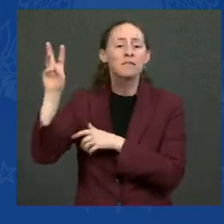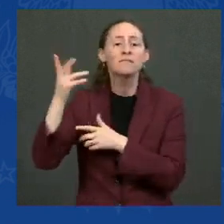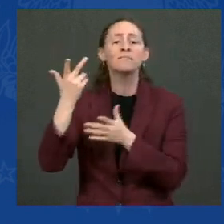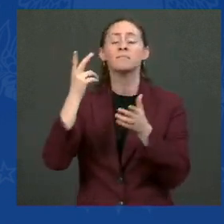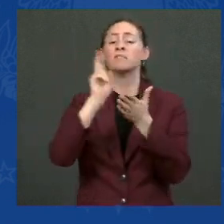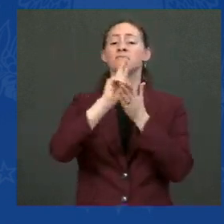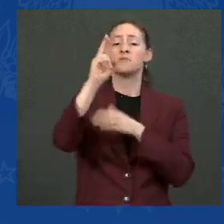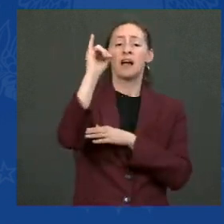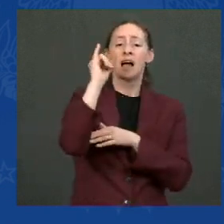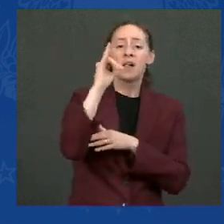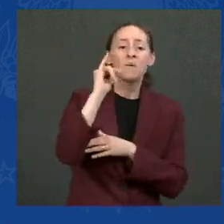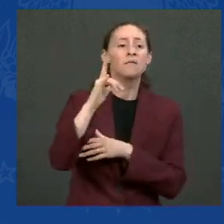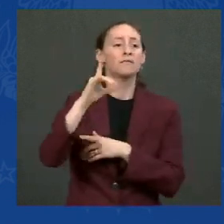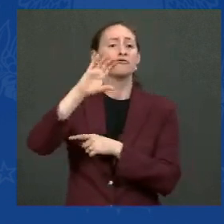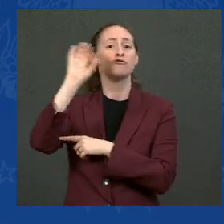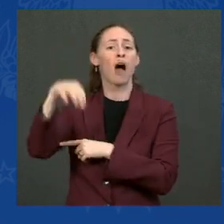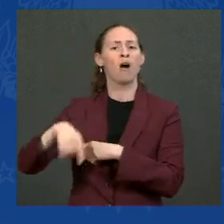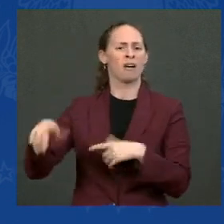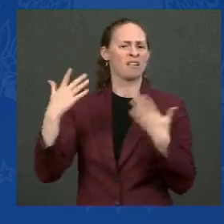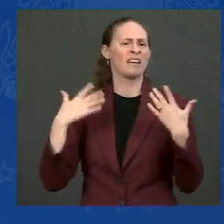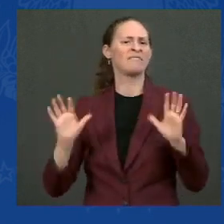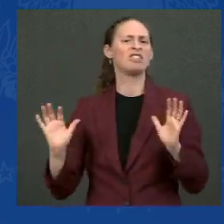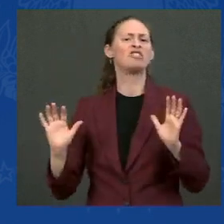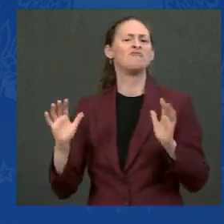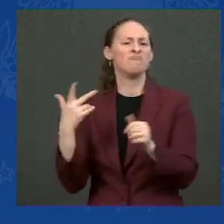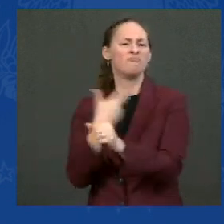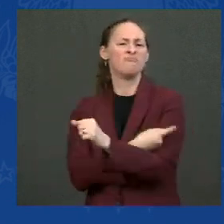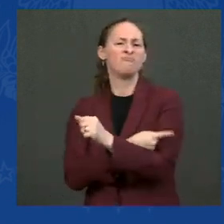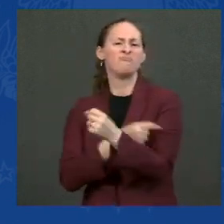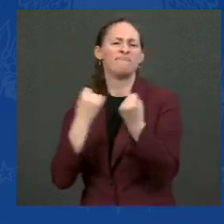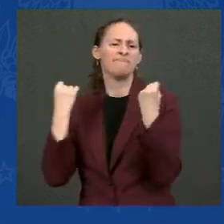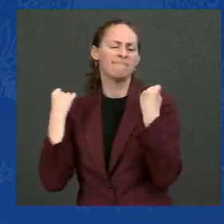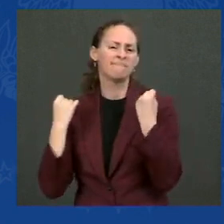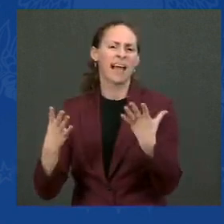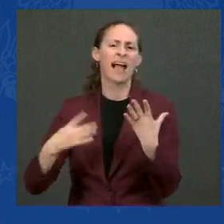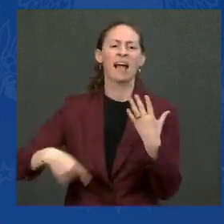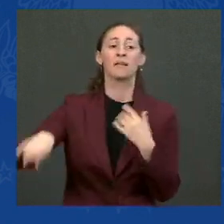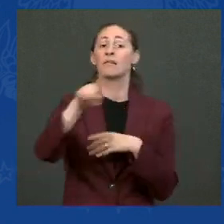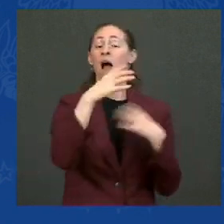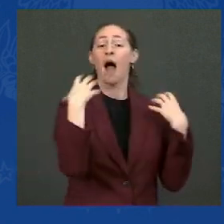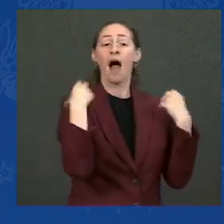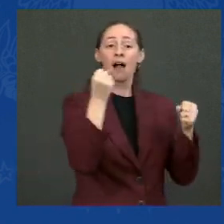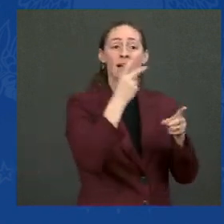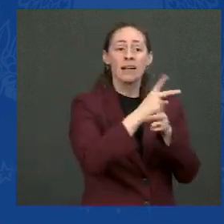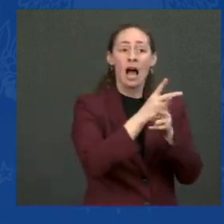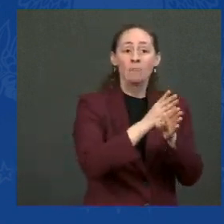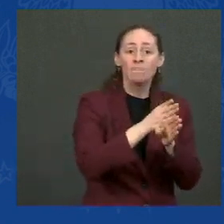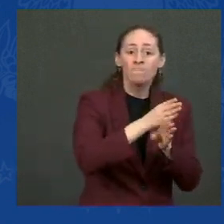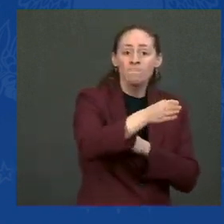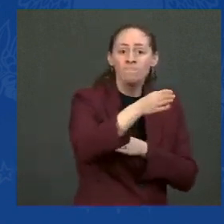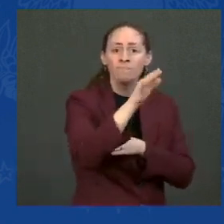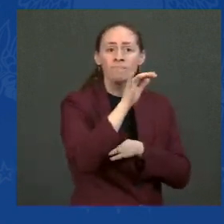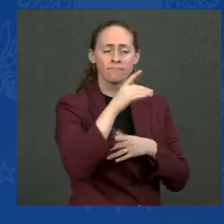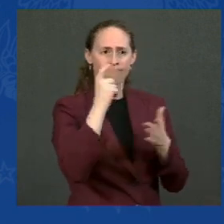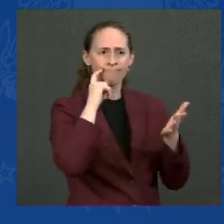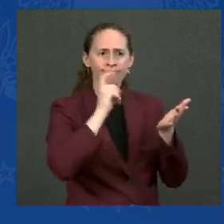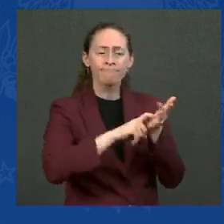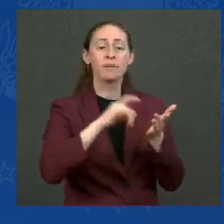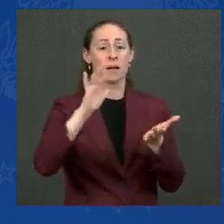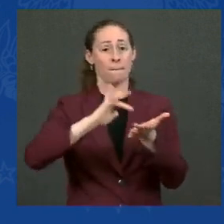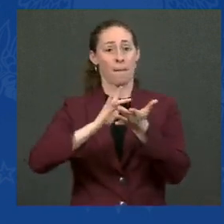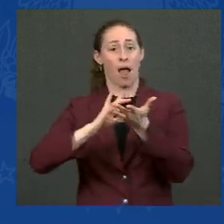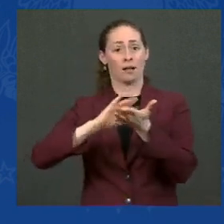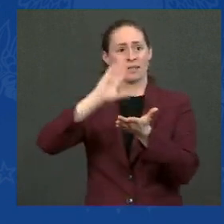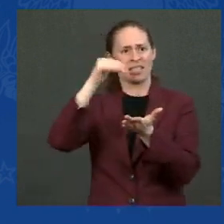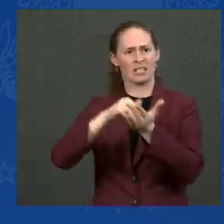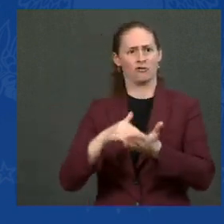are vaccinated. And we're going to see it in health systems around the country as well. Rush University Medical Center here in Chicago has gone from 72